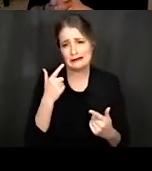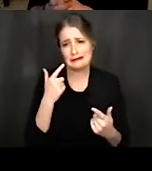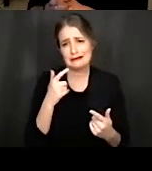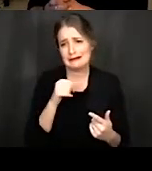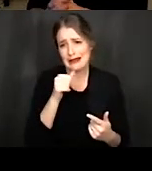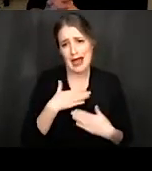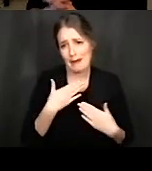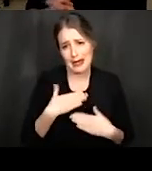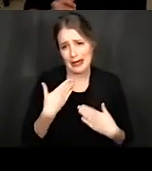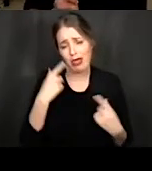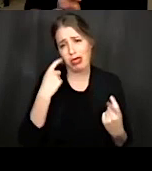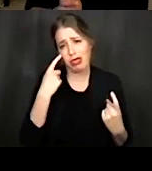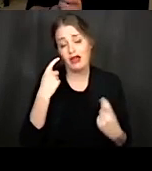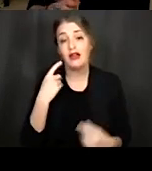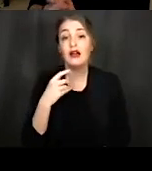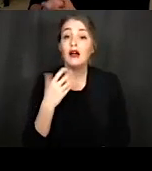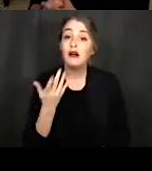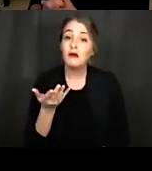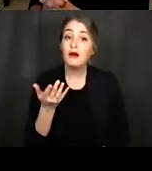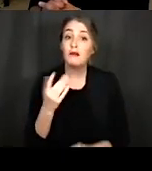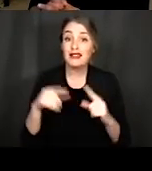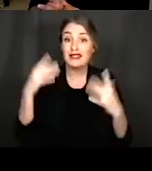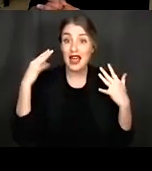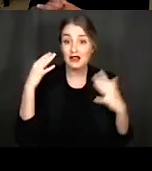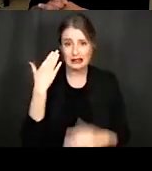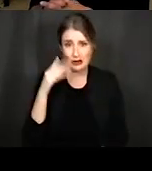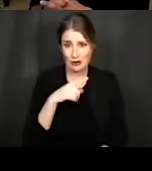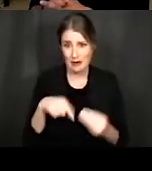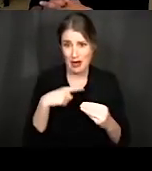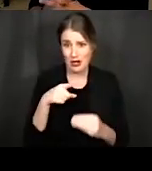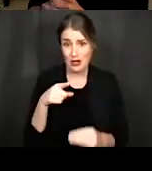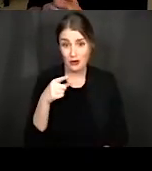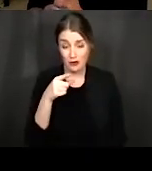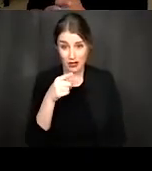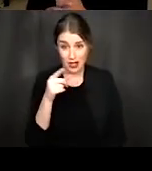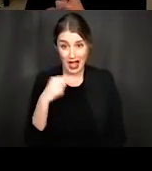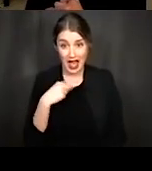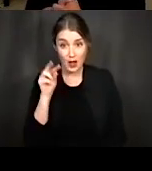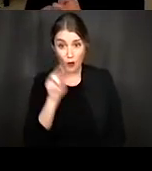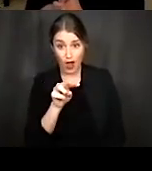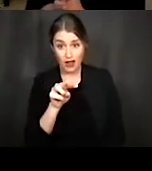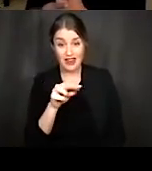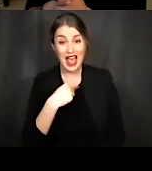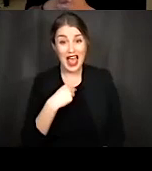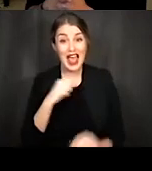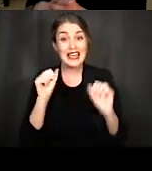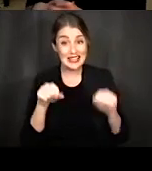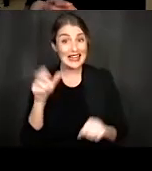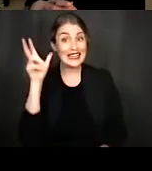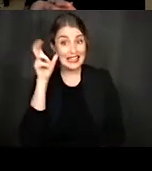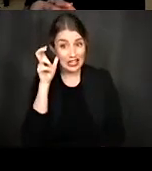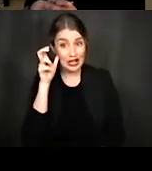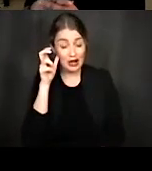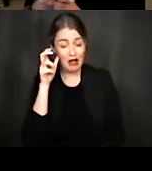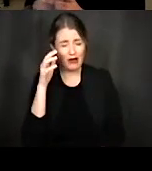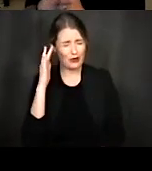And the sound, I mean, I don't know about you, but I watched that and I can hear him. I can hear his unhappiness. But you know